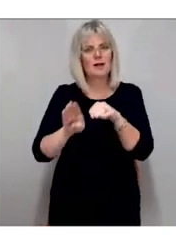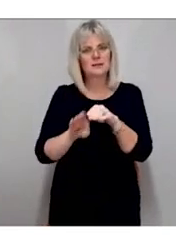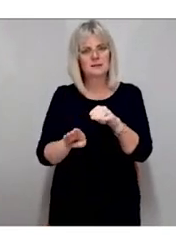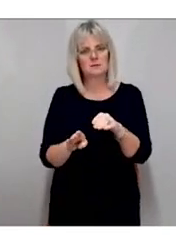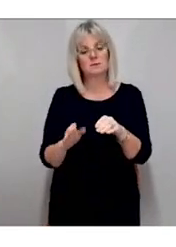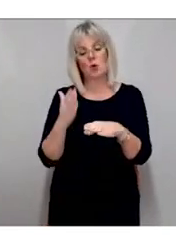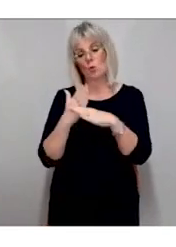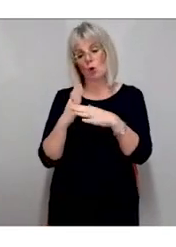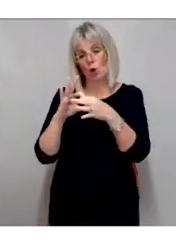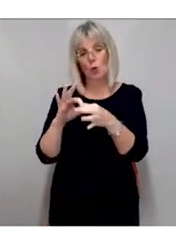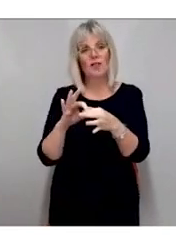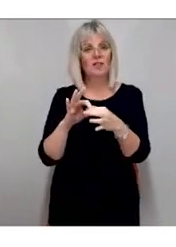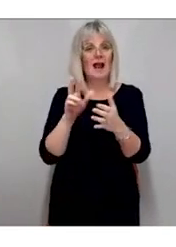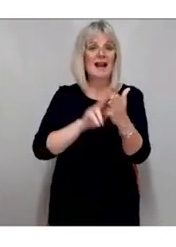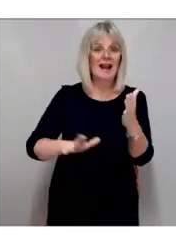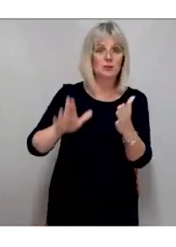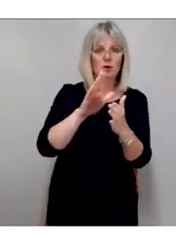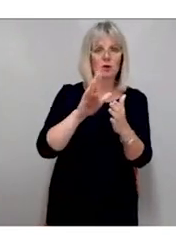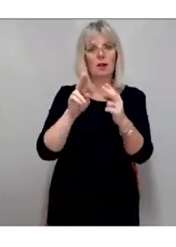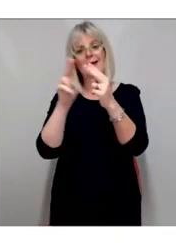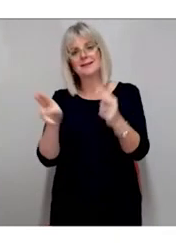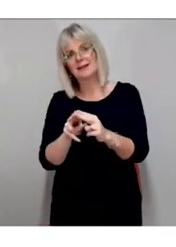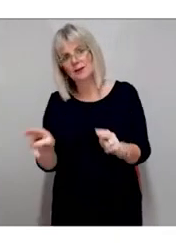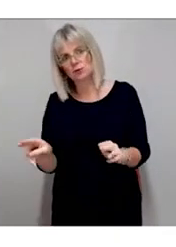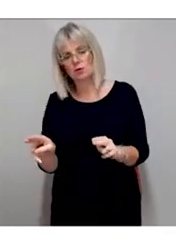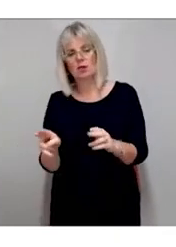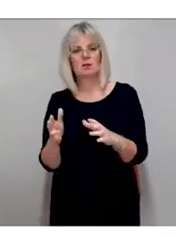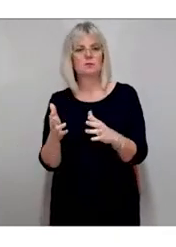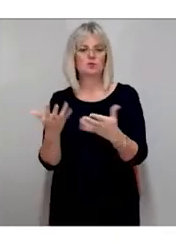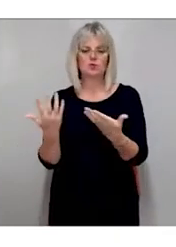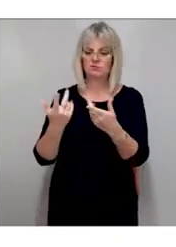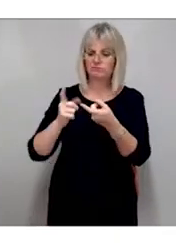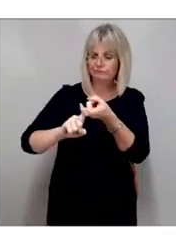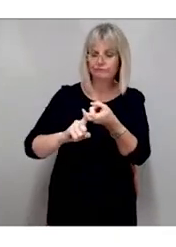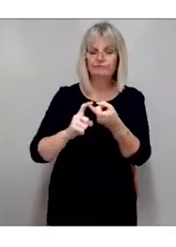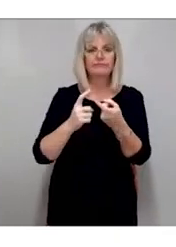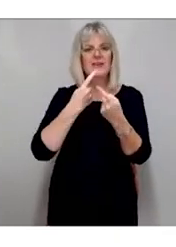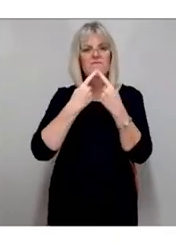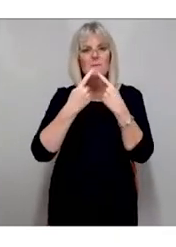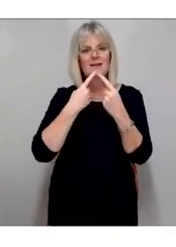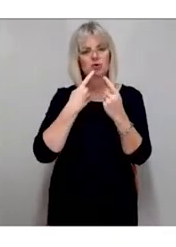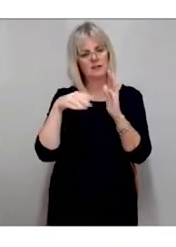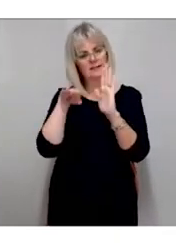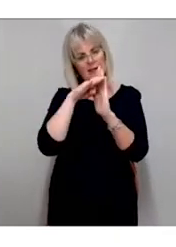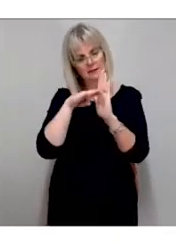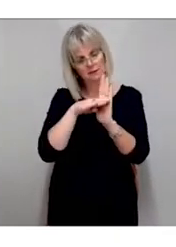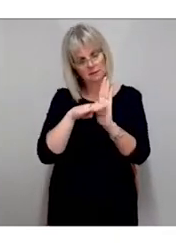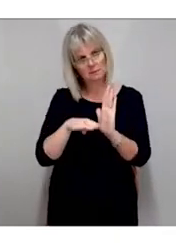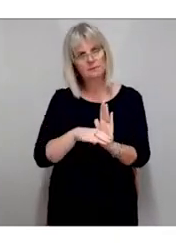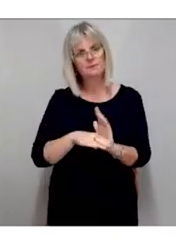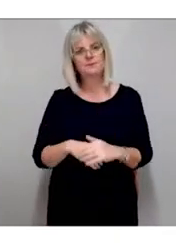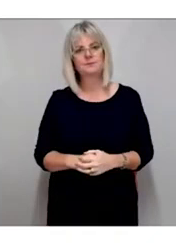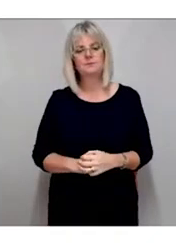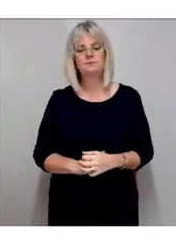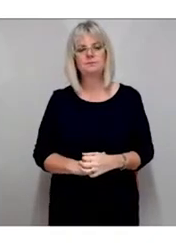bodies to represent UK interests in setting information accessible standards worldwide. Our